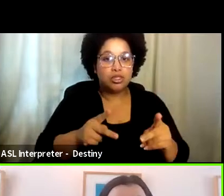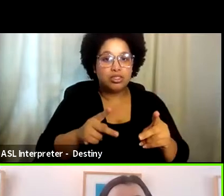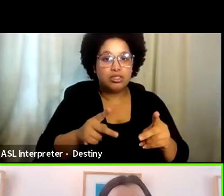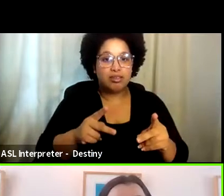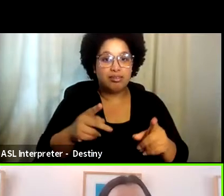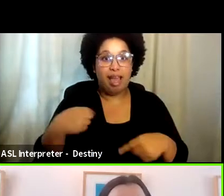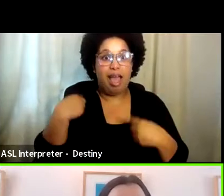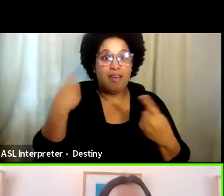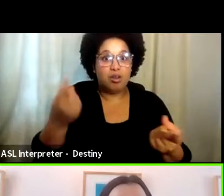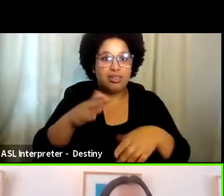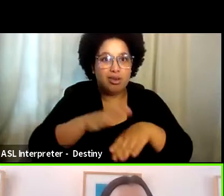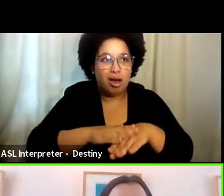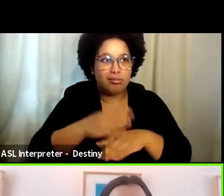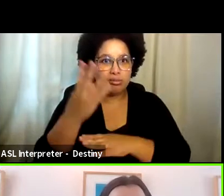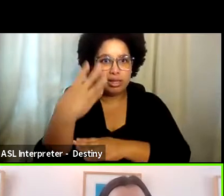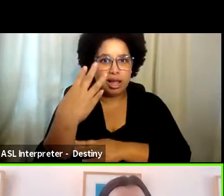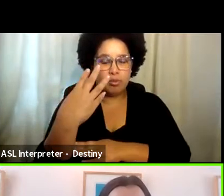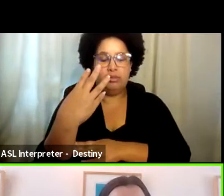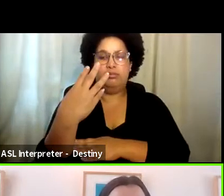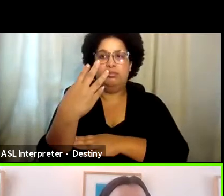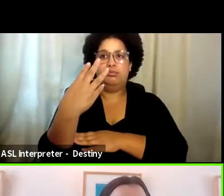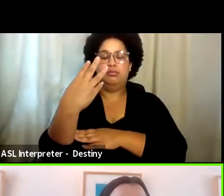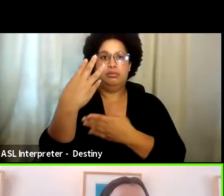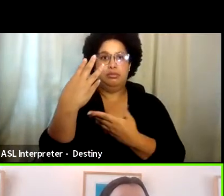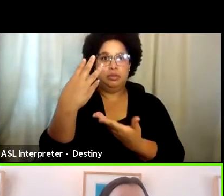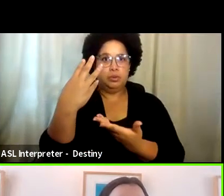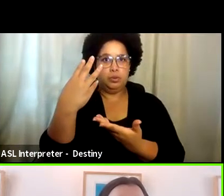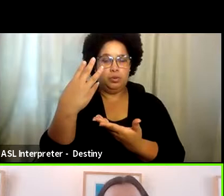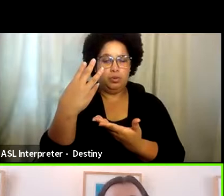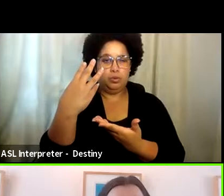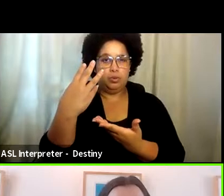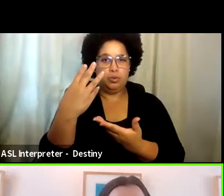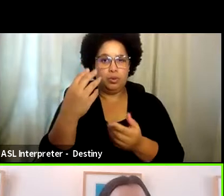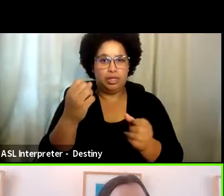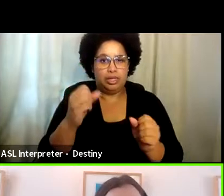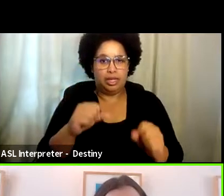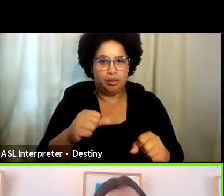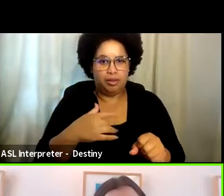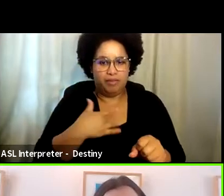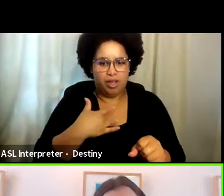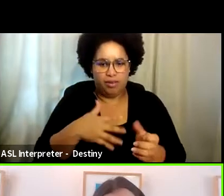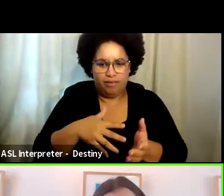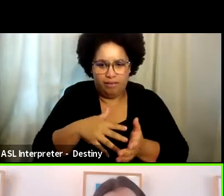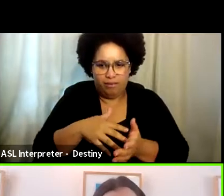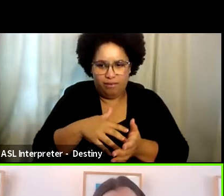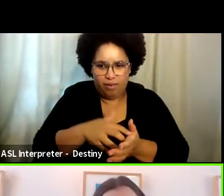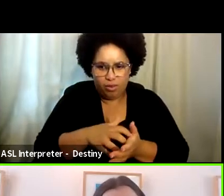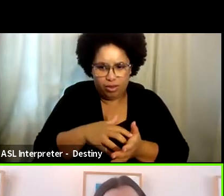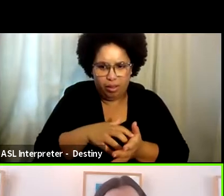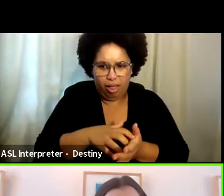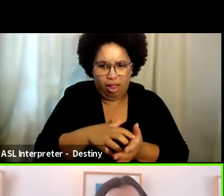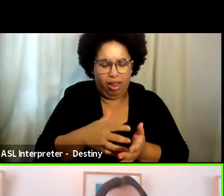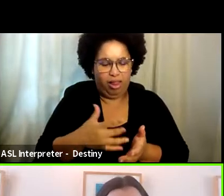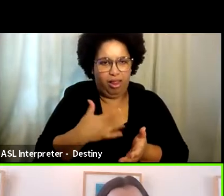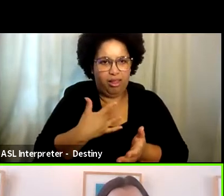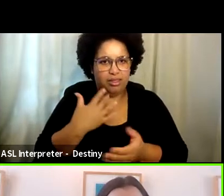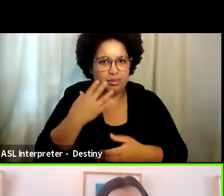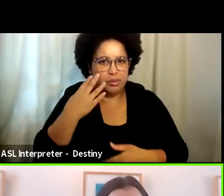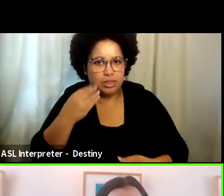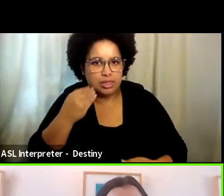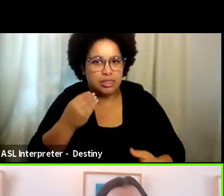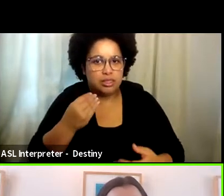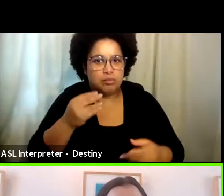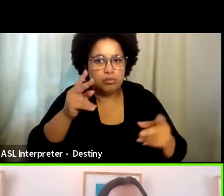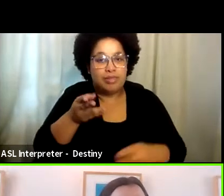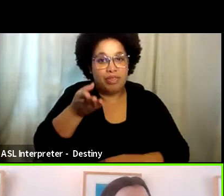on camera. And that can be such an incredibly vulnerable experience. And so having